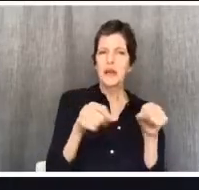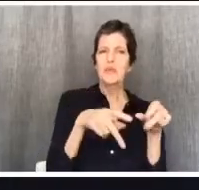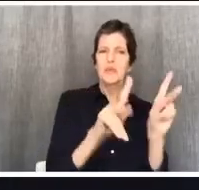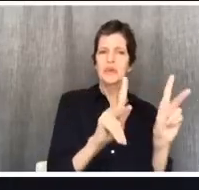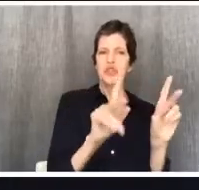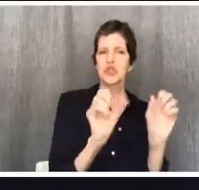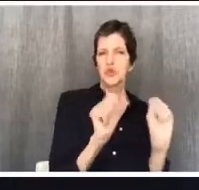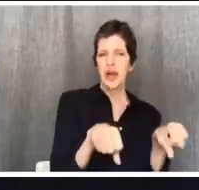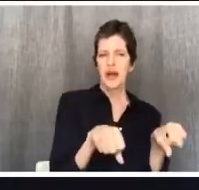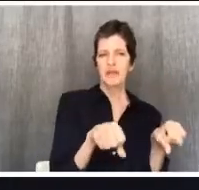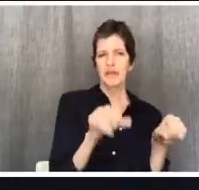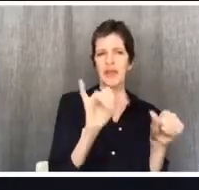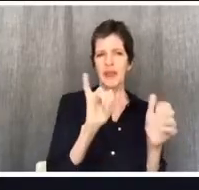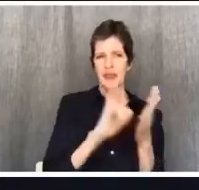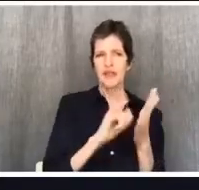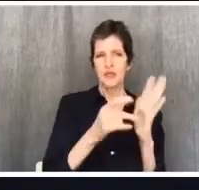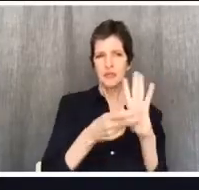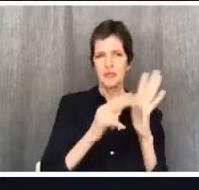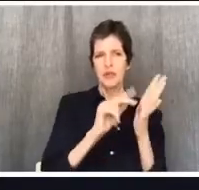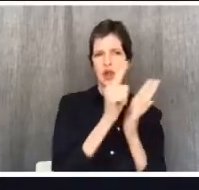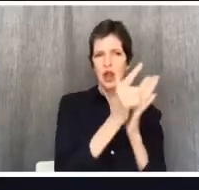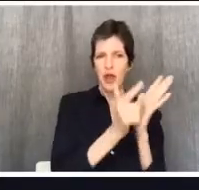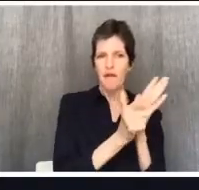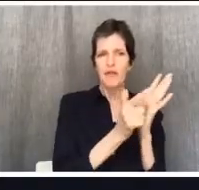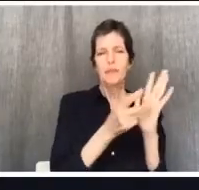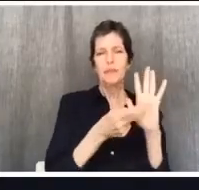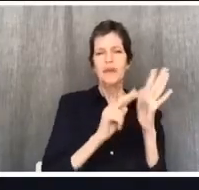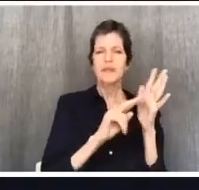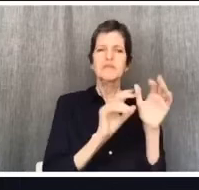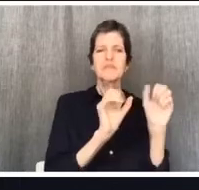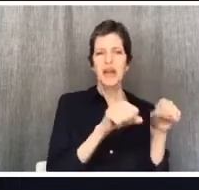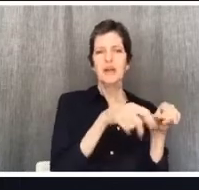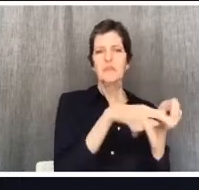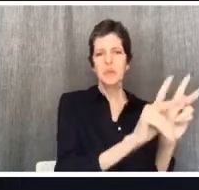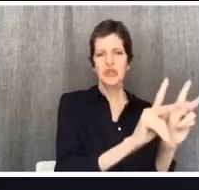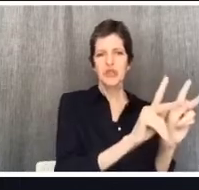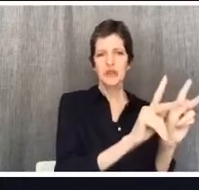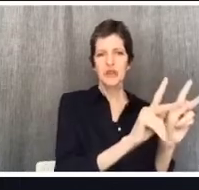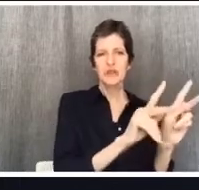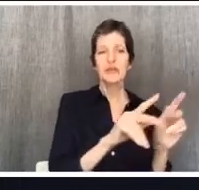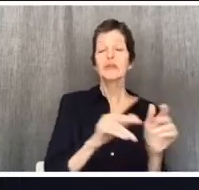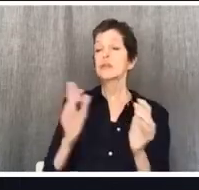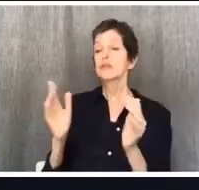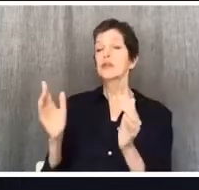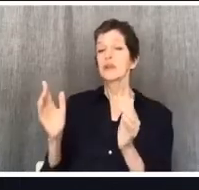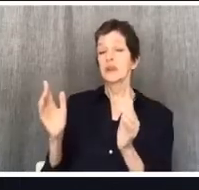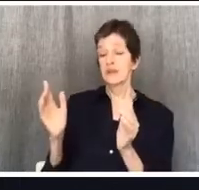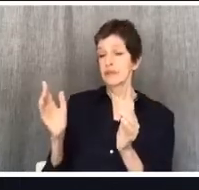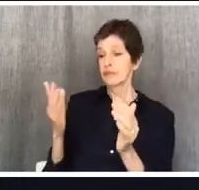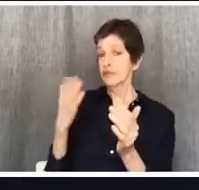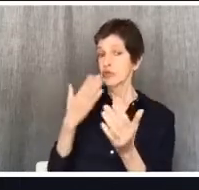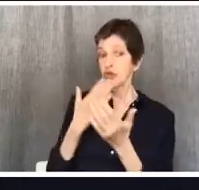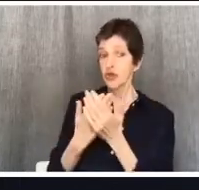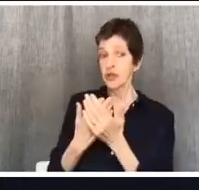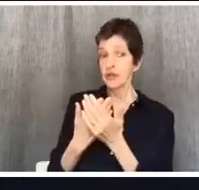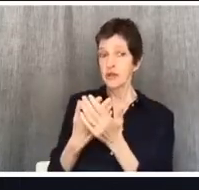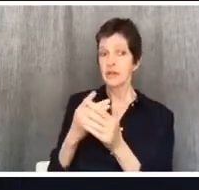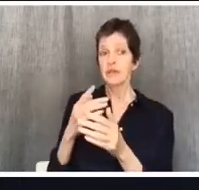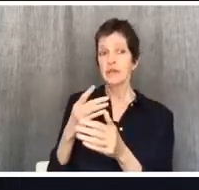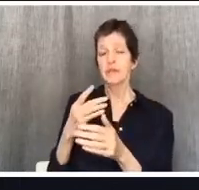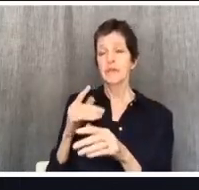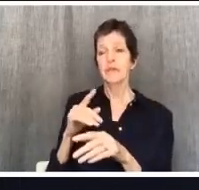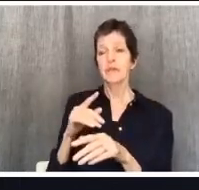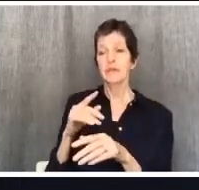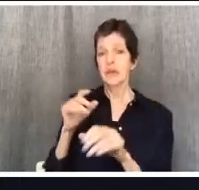qualified. He says, things are good, but not all things build up. All things are lawful, but not all things are helpful.